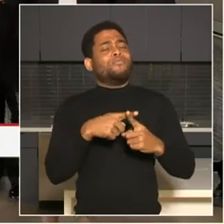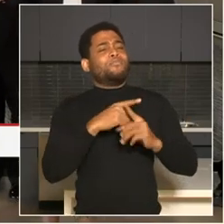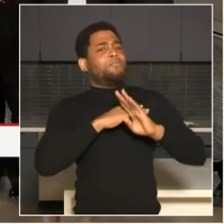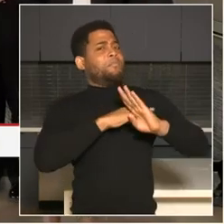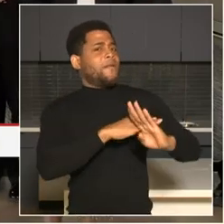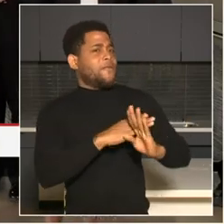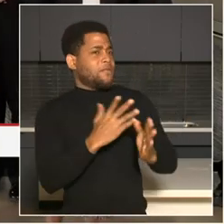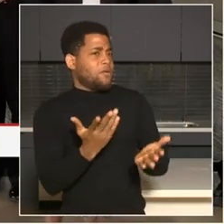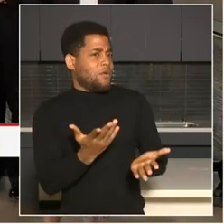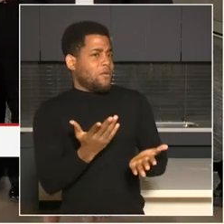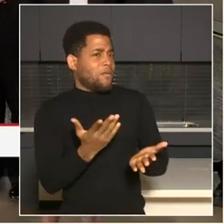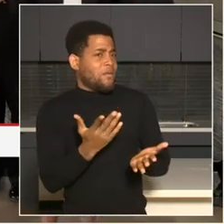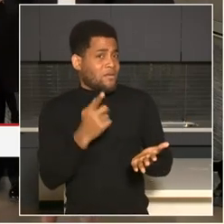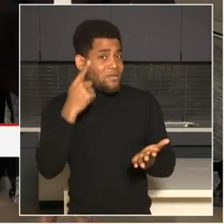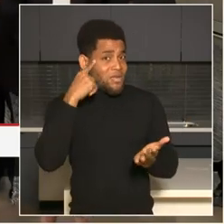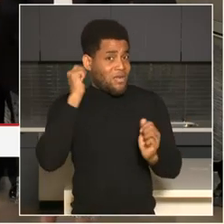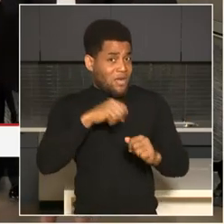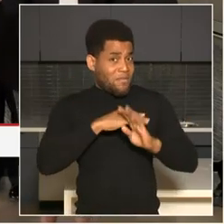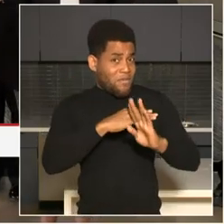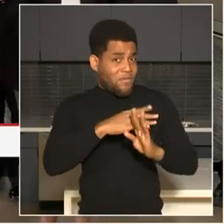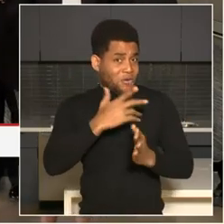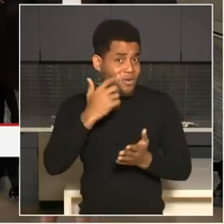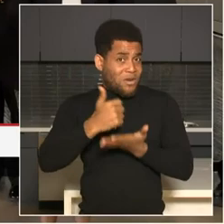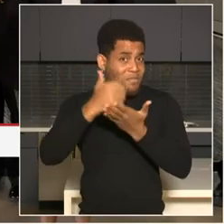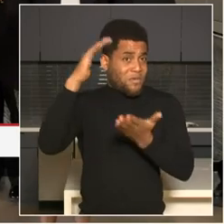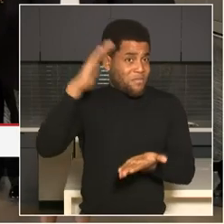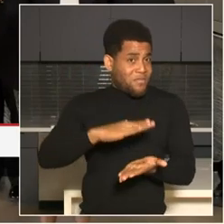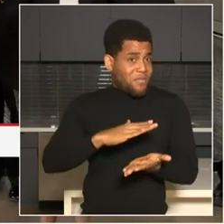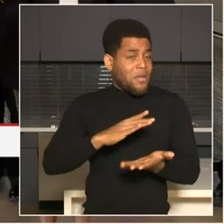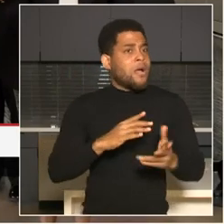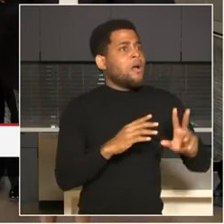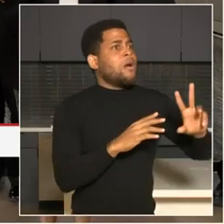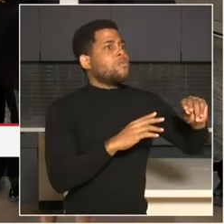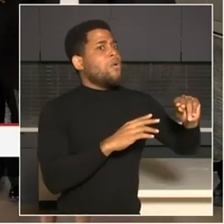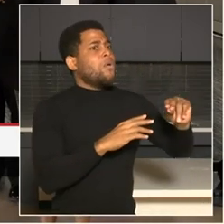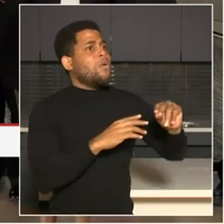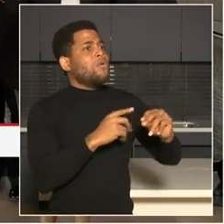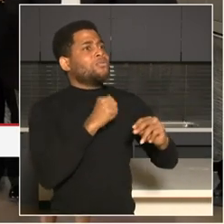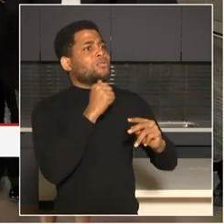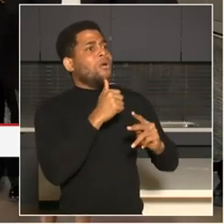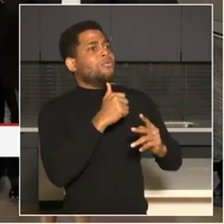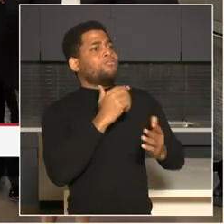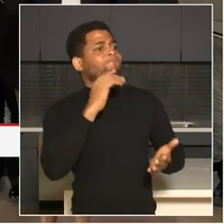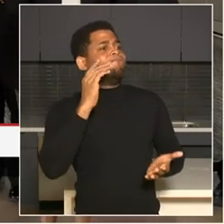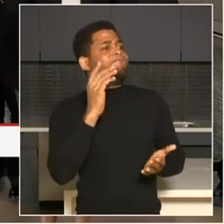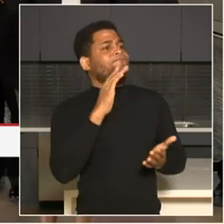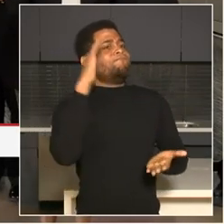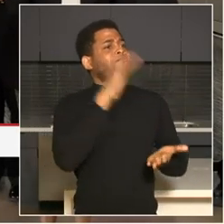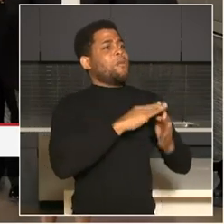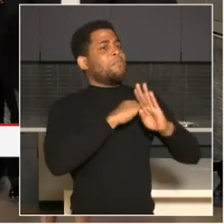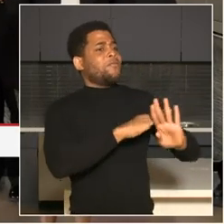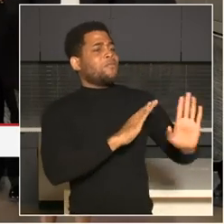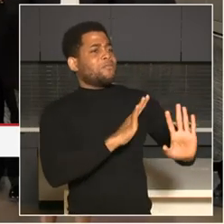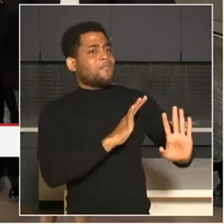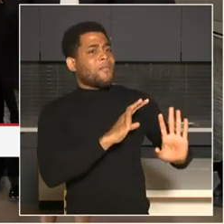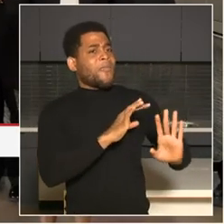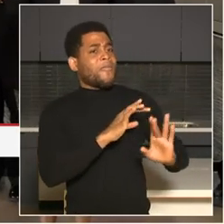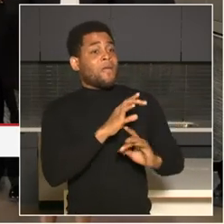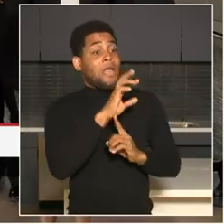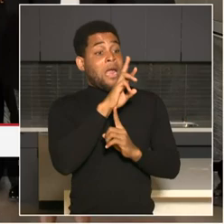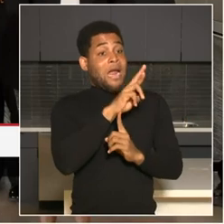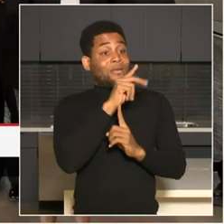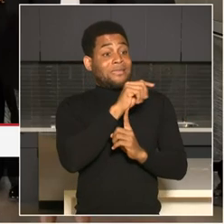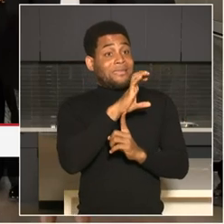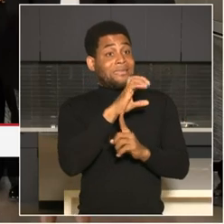most of our prevention efforts are focused in other agencies. Um, the, the police, of course,